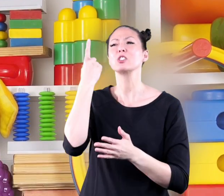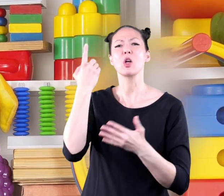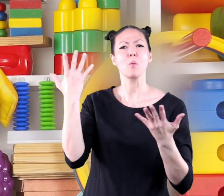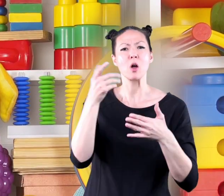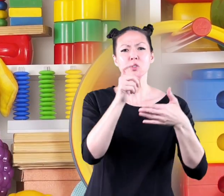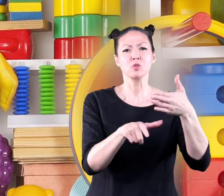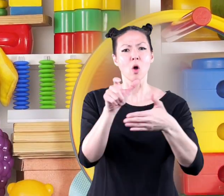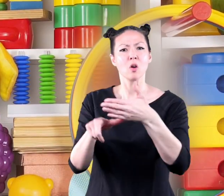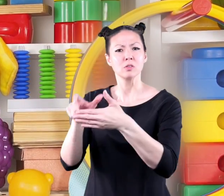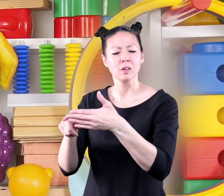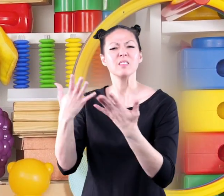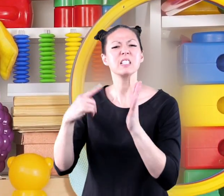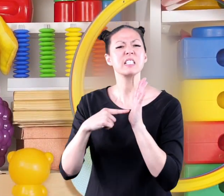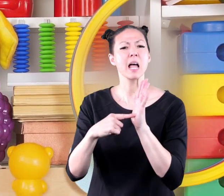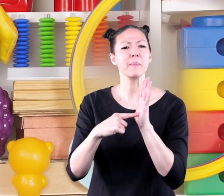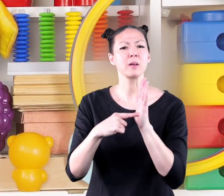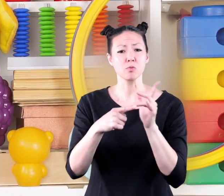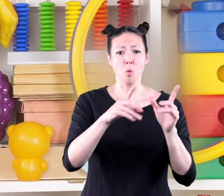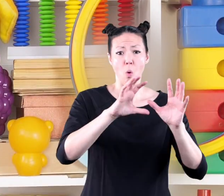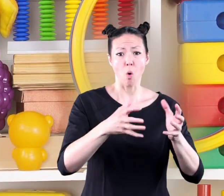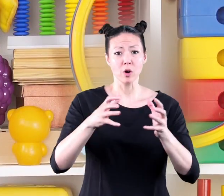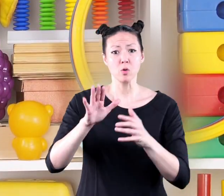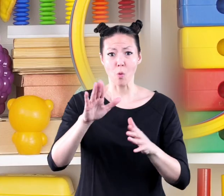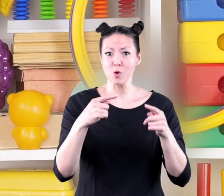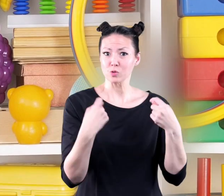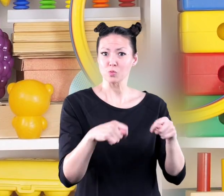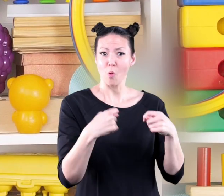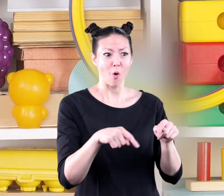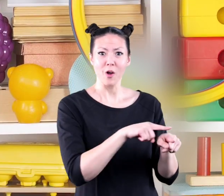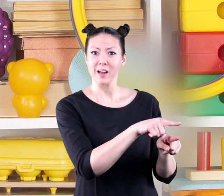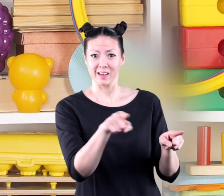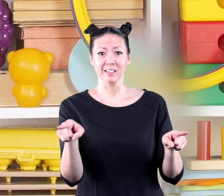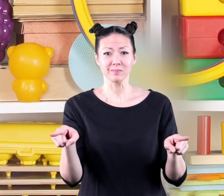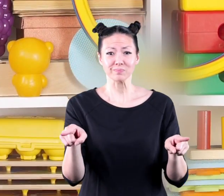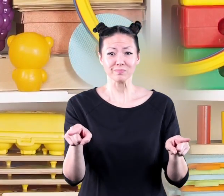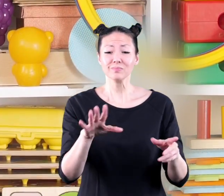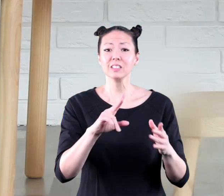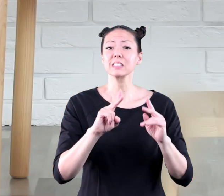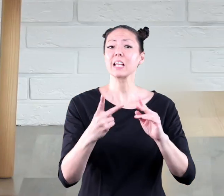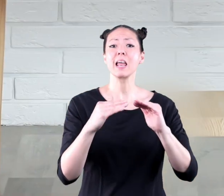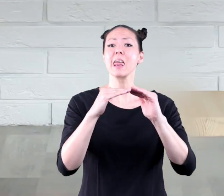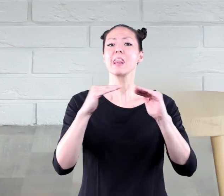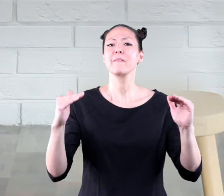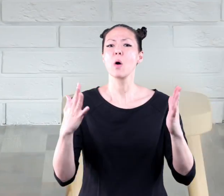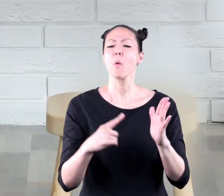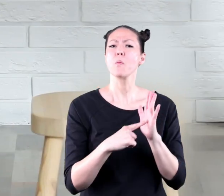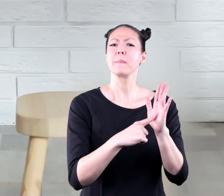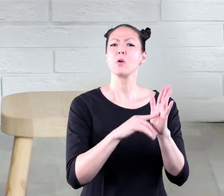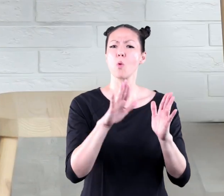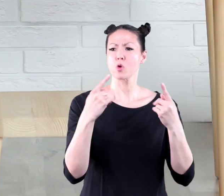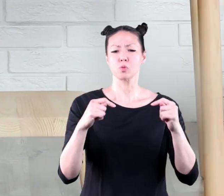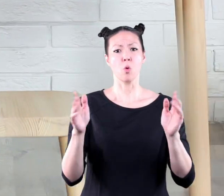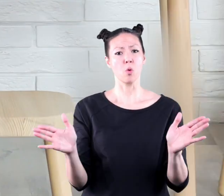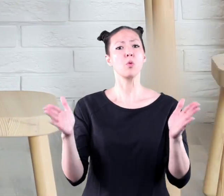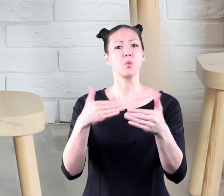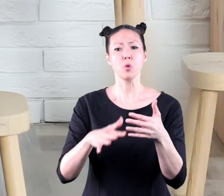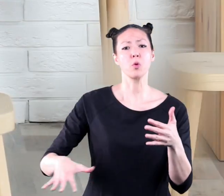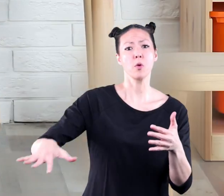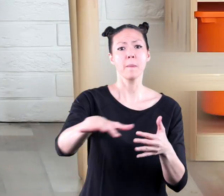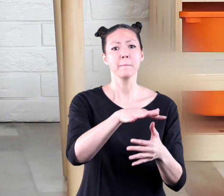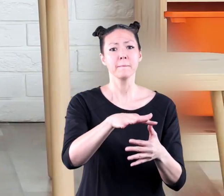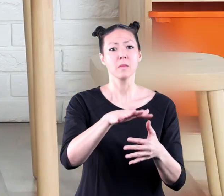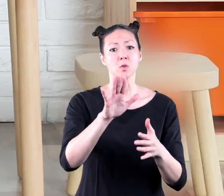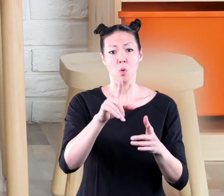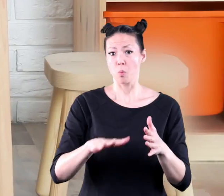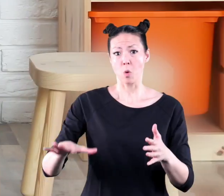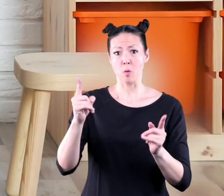understand these charts let's use the example of organizing your toys again the second level represents your toy